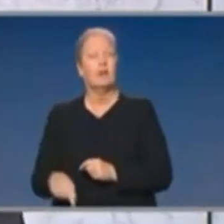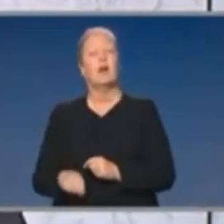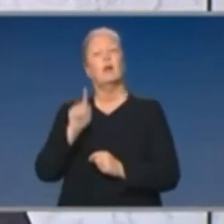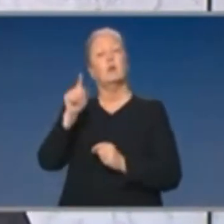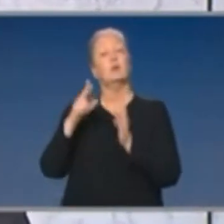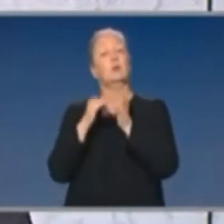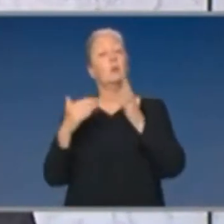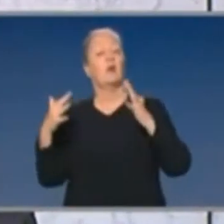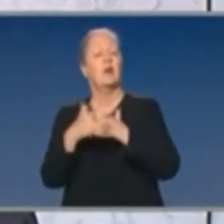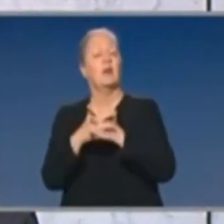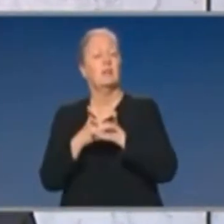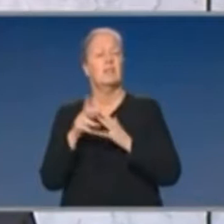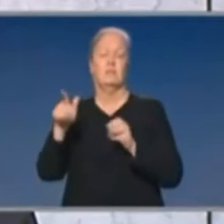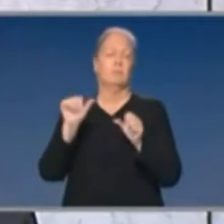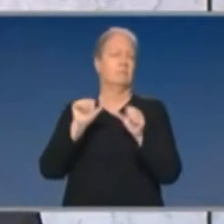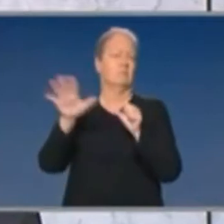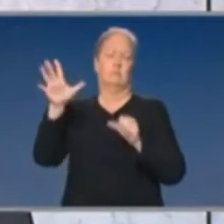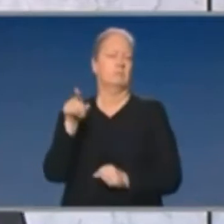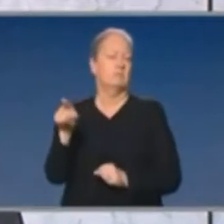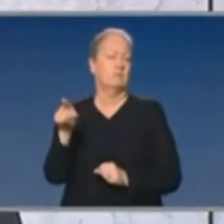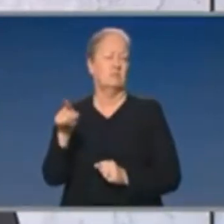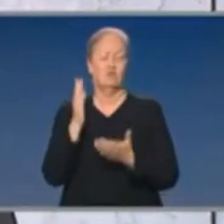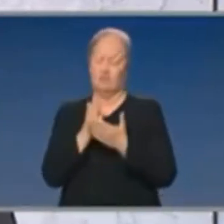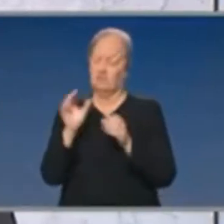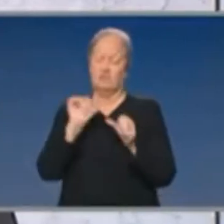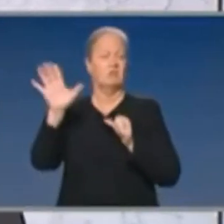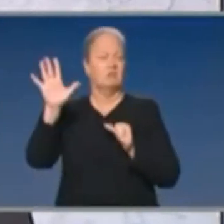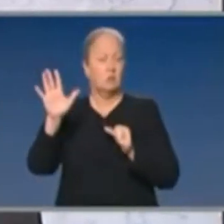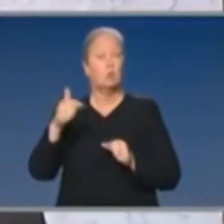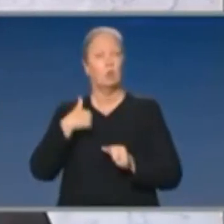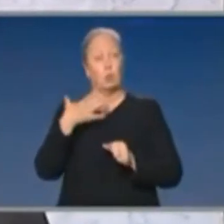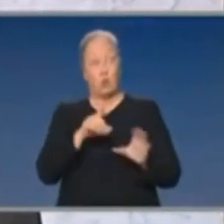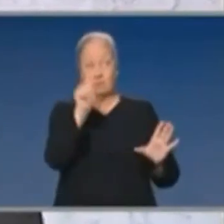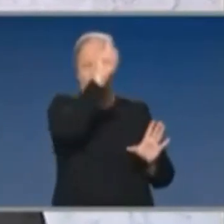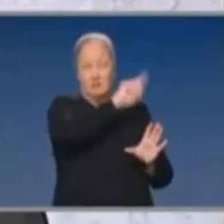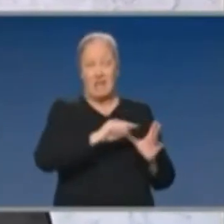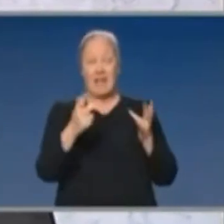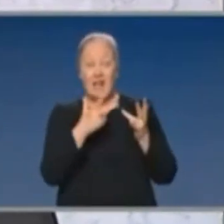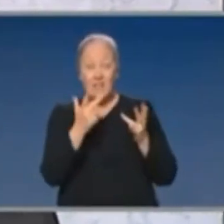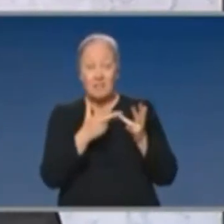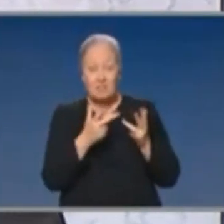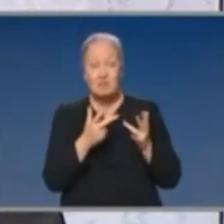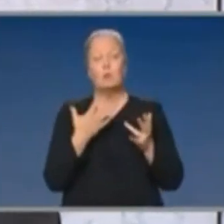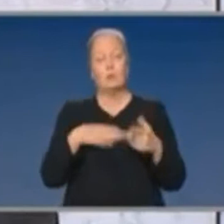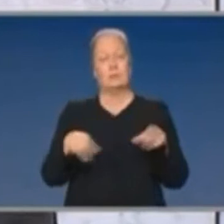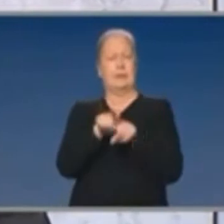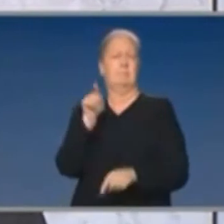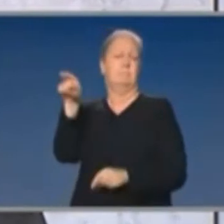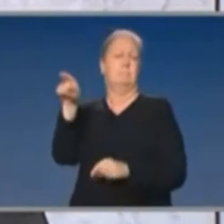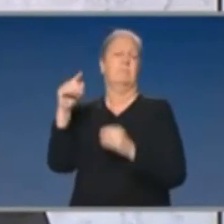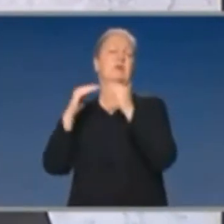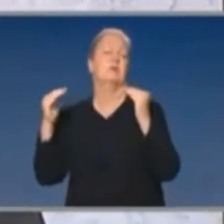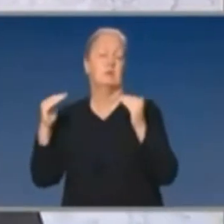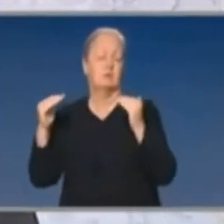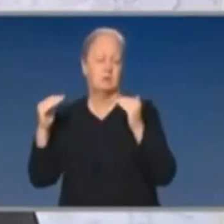New South Wales is the gold standard. That is where we have to get everybody to, to ensure that Australia can be